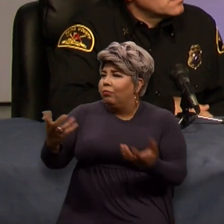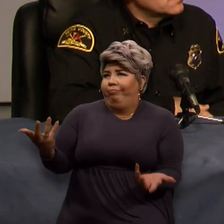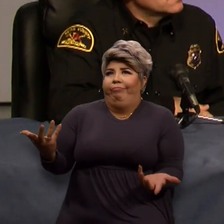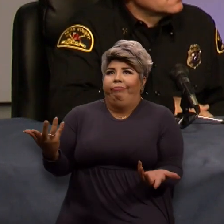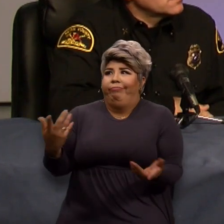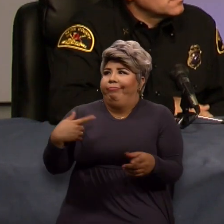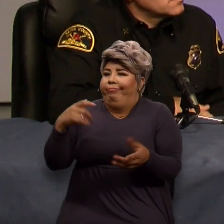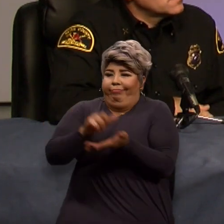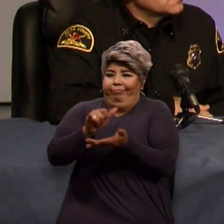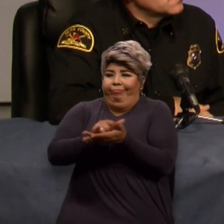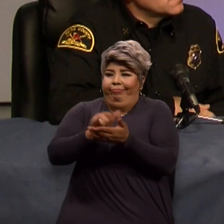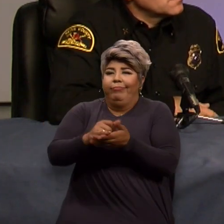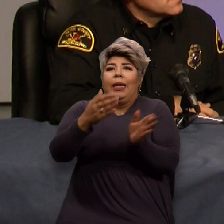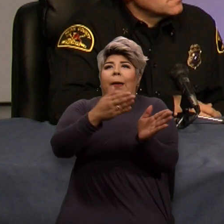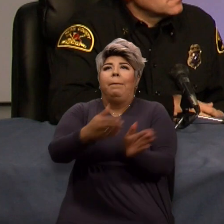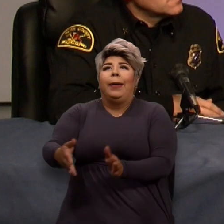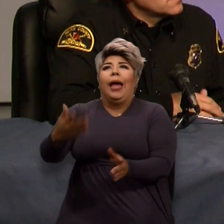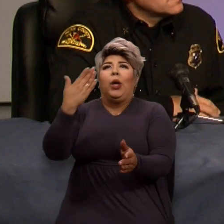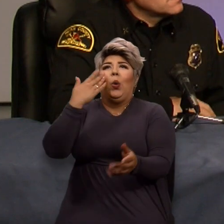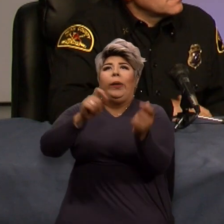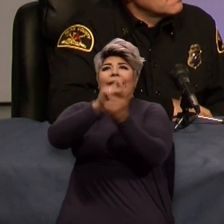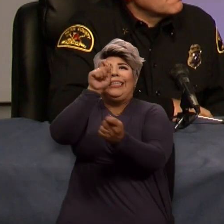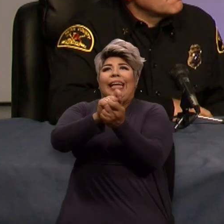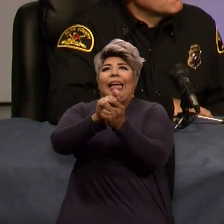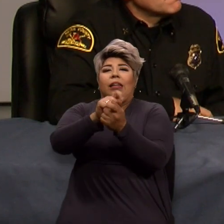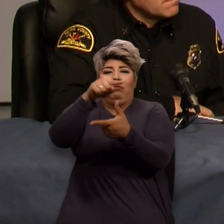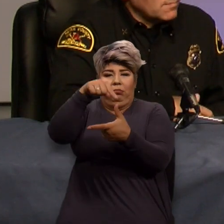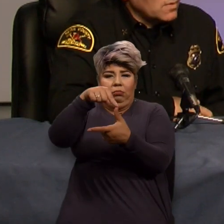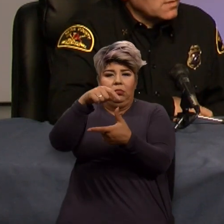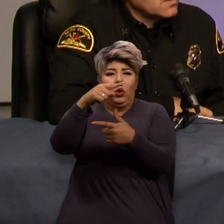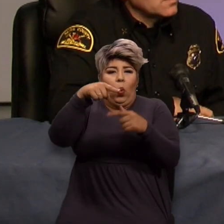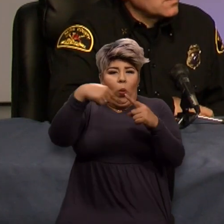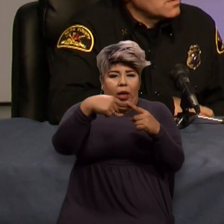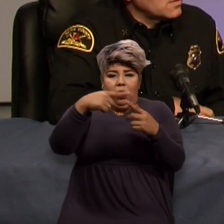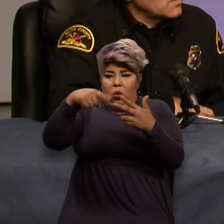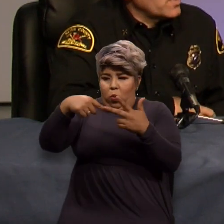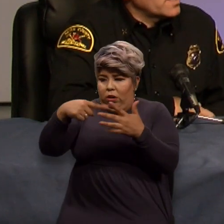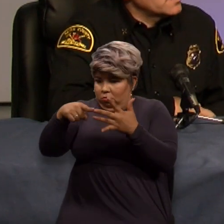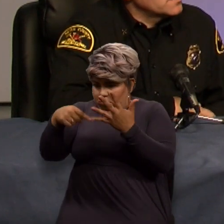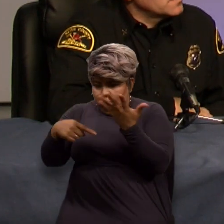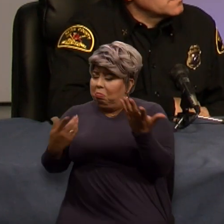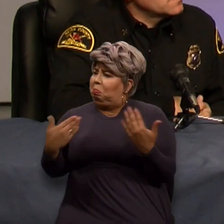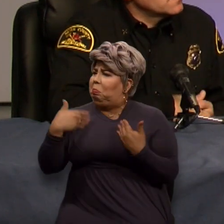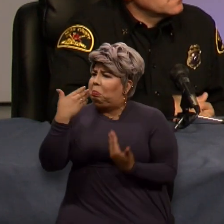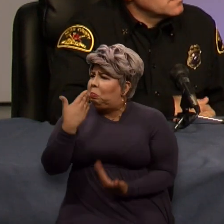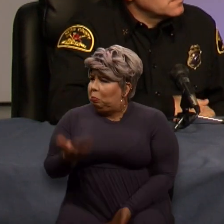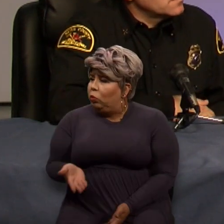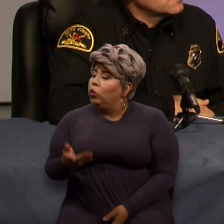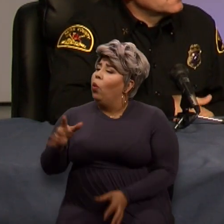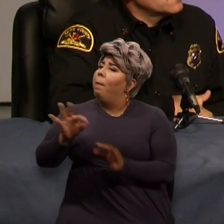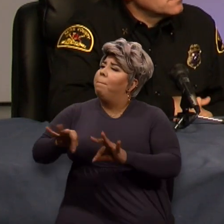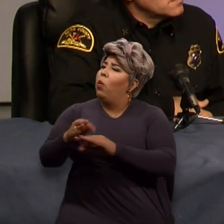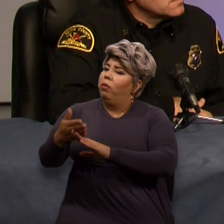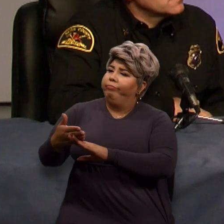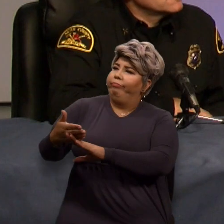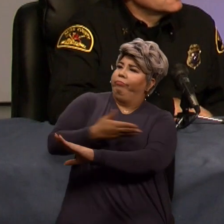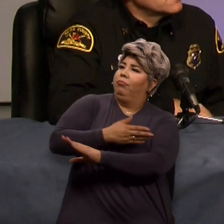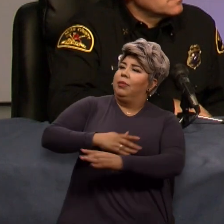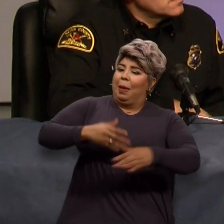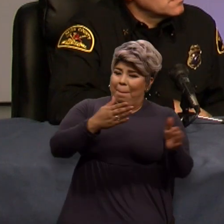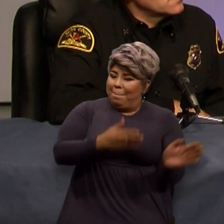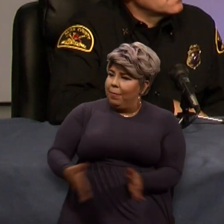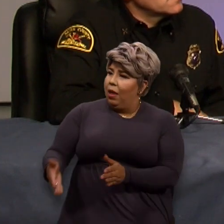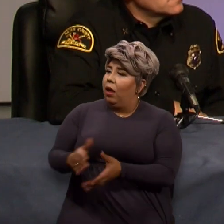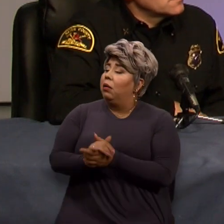can plan ahead and say, well, this disaster is going to happen at this time on this date. It's good for us to plan ahead by signing up for this.